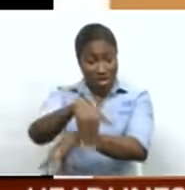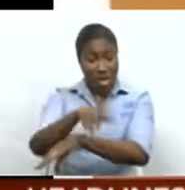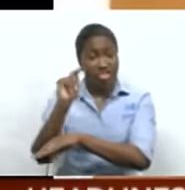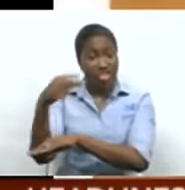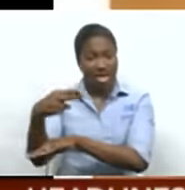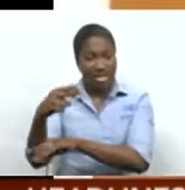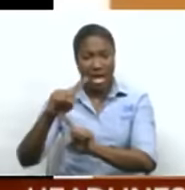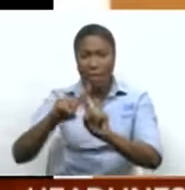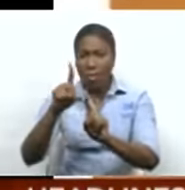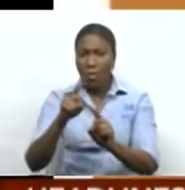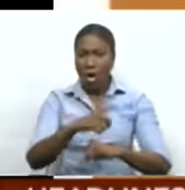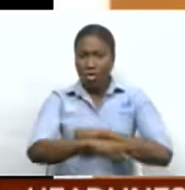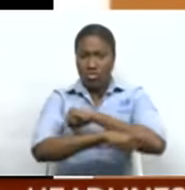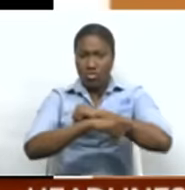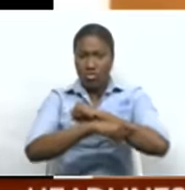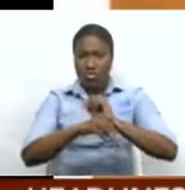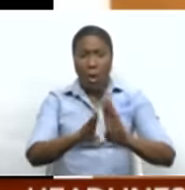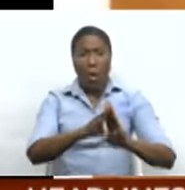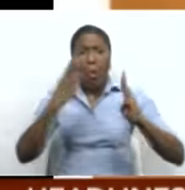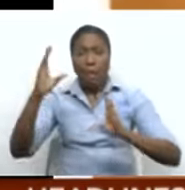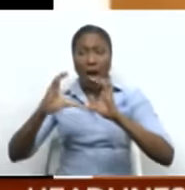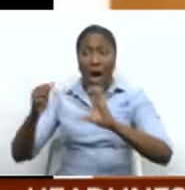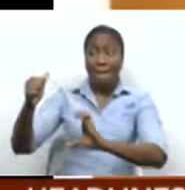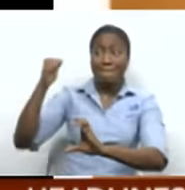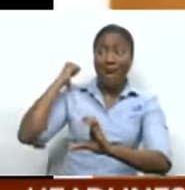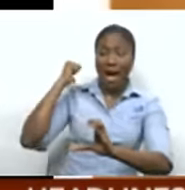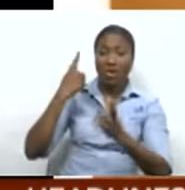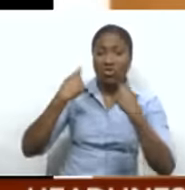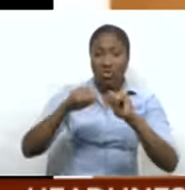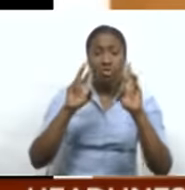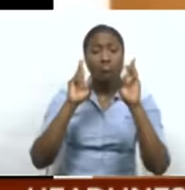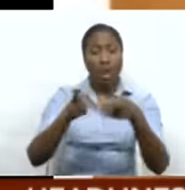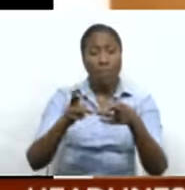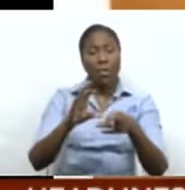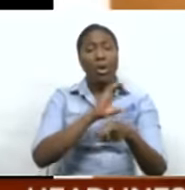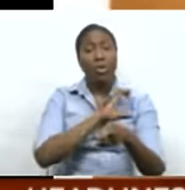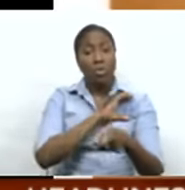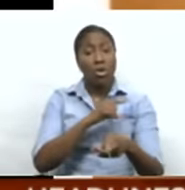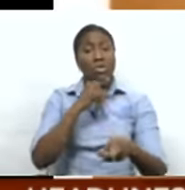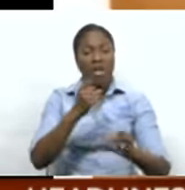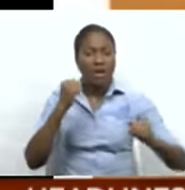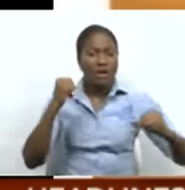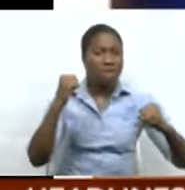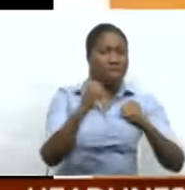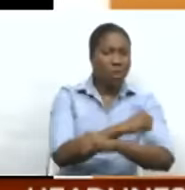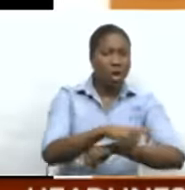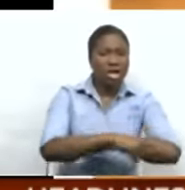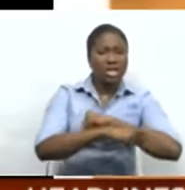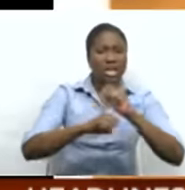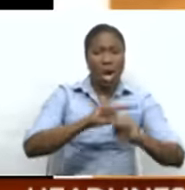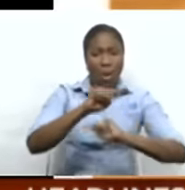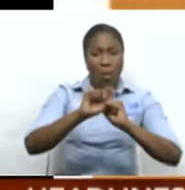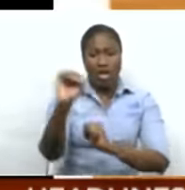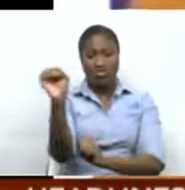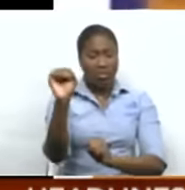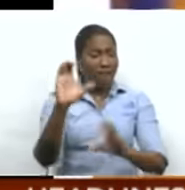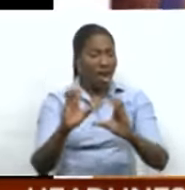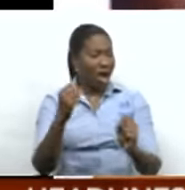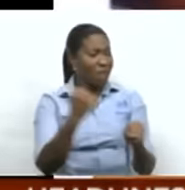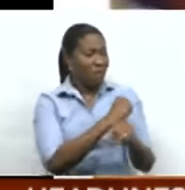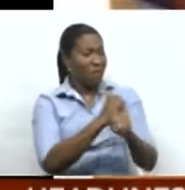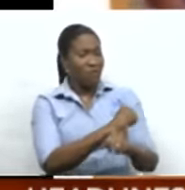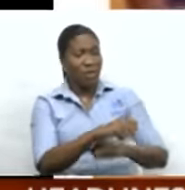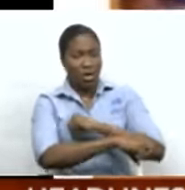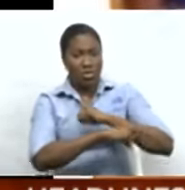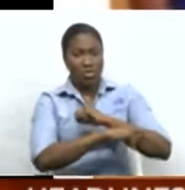an armed bandit opened the back door of the car and announced a robbery. The officer claimed he fought the bandit while driving the car. According to the report